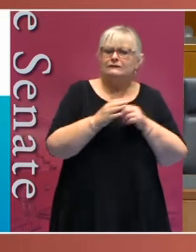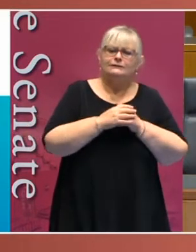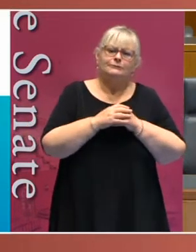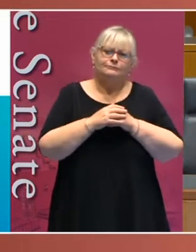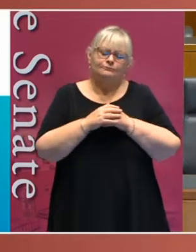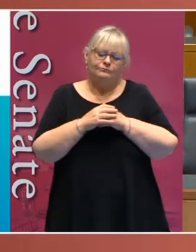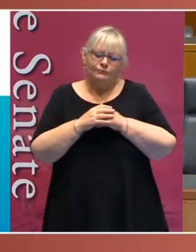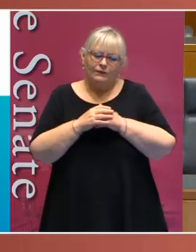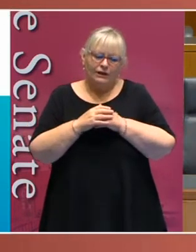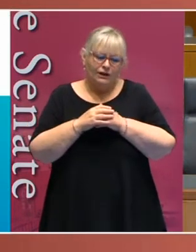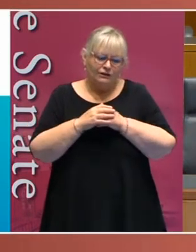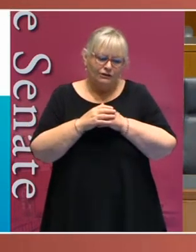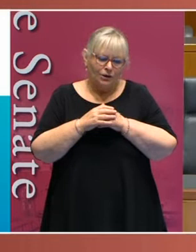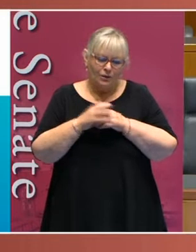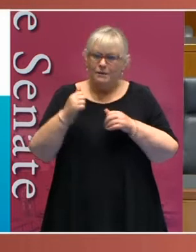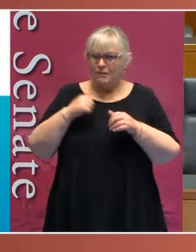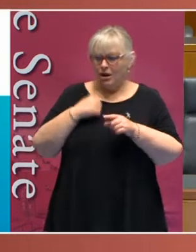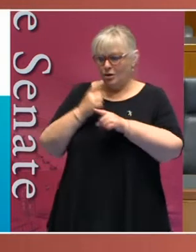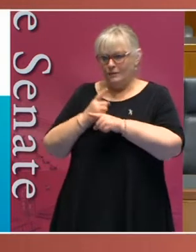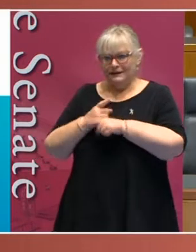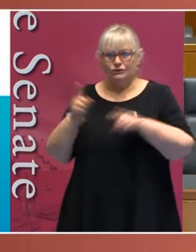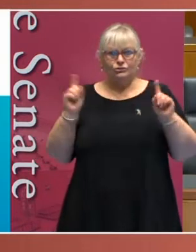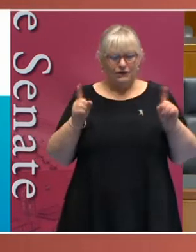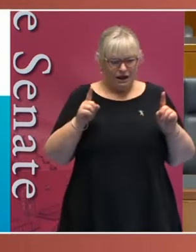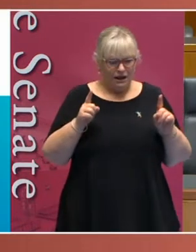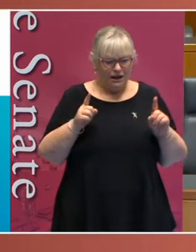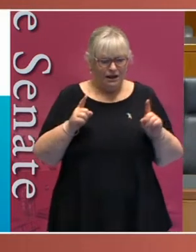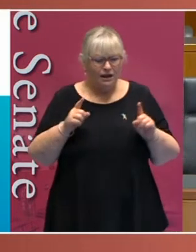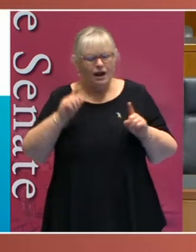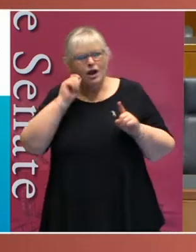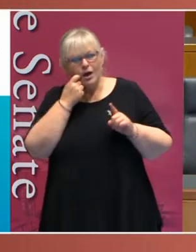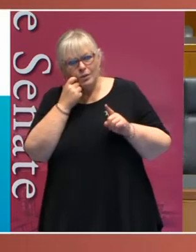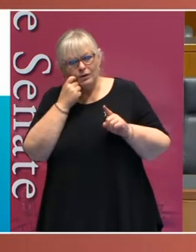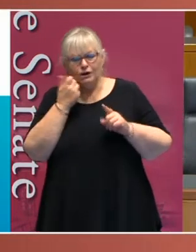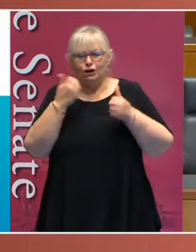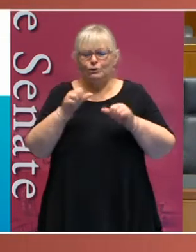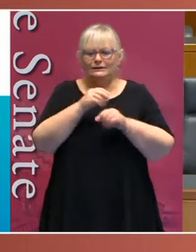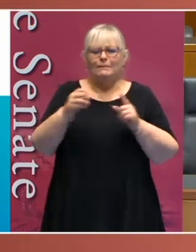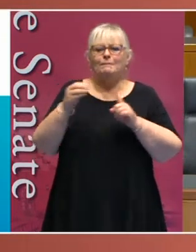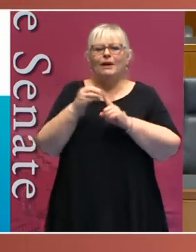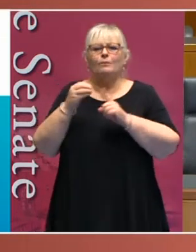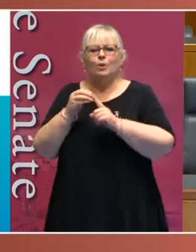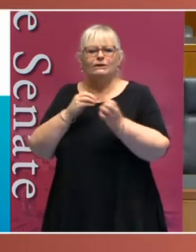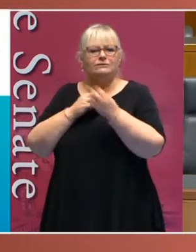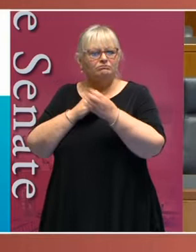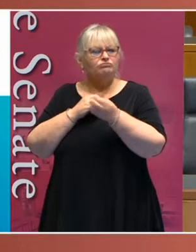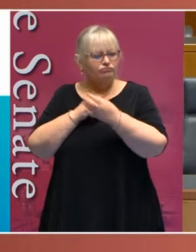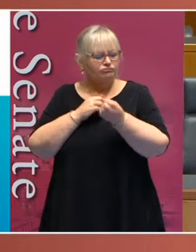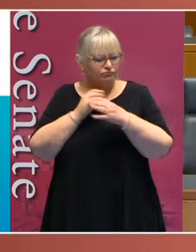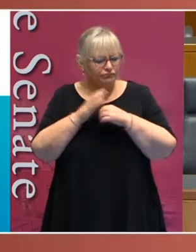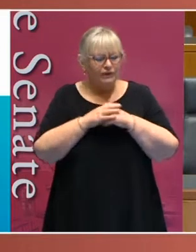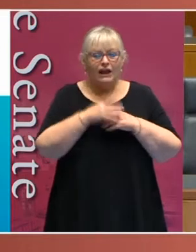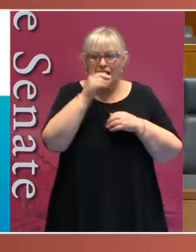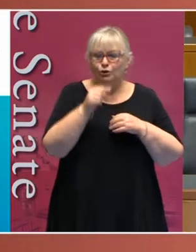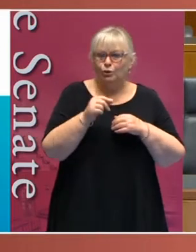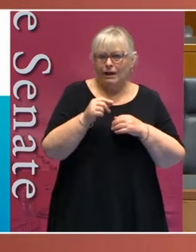In relation to my remarks today, what I intend to do is to work through some PowerPoint slides, which will be made available